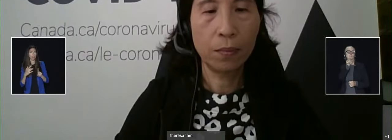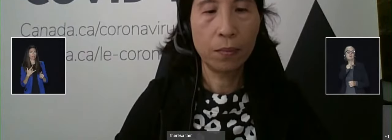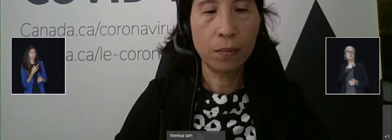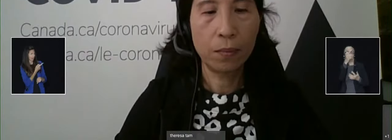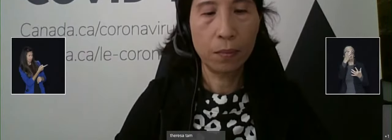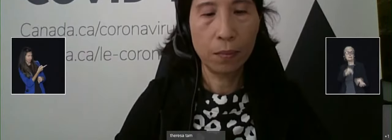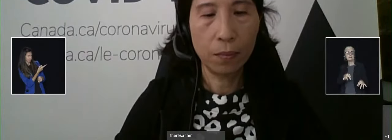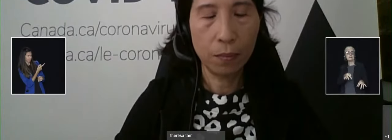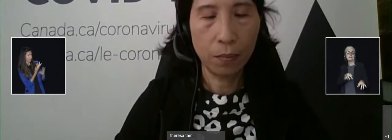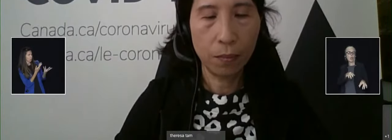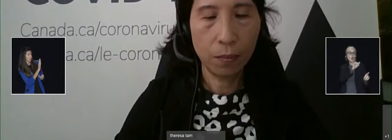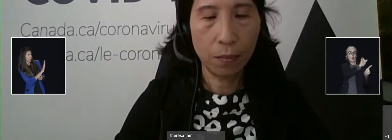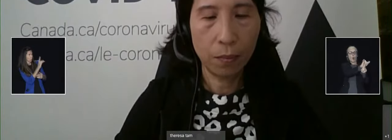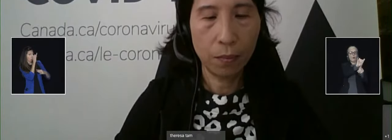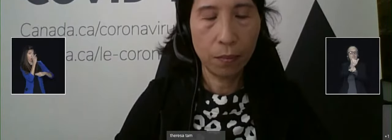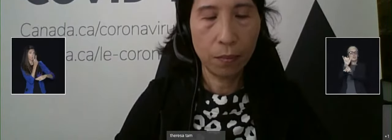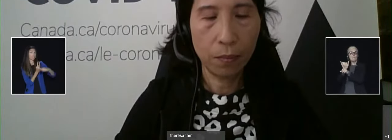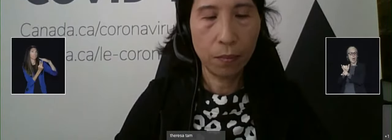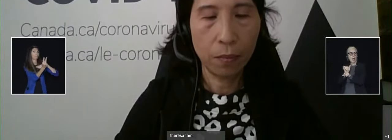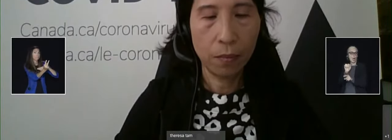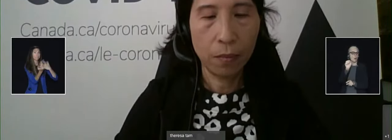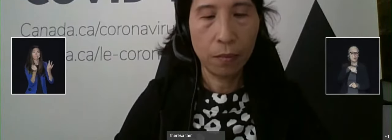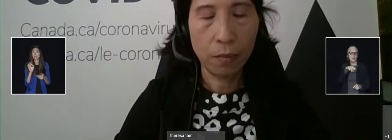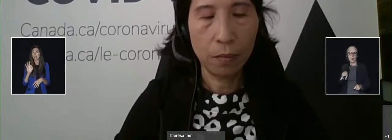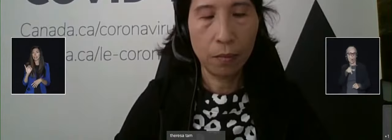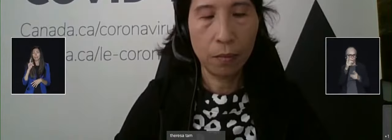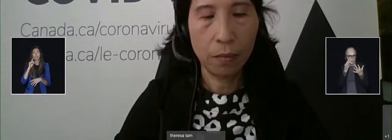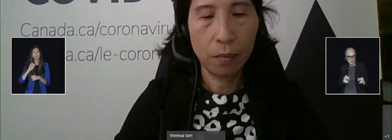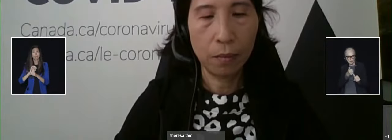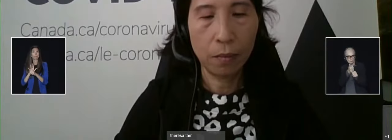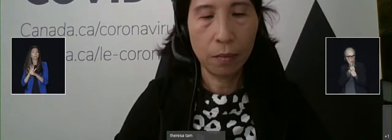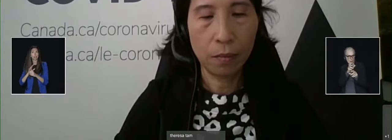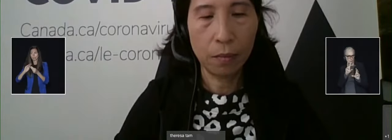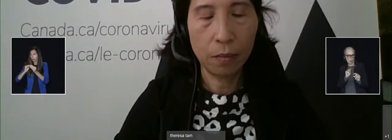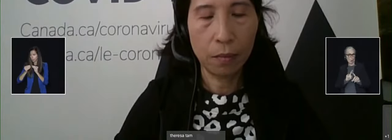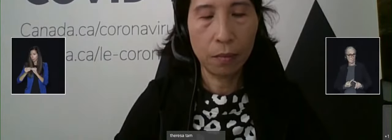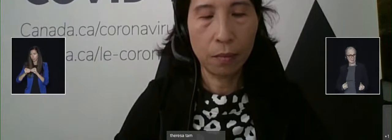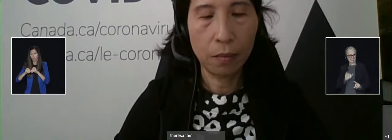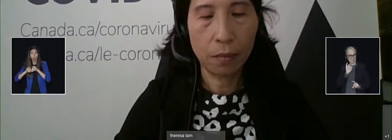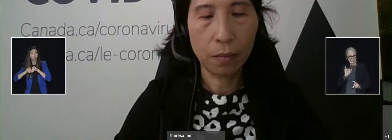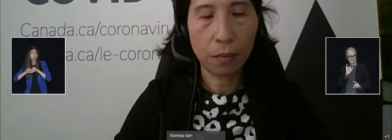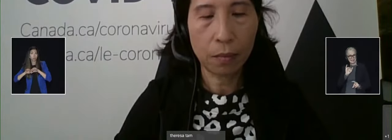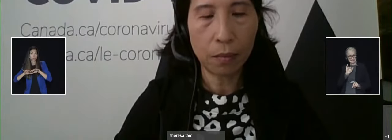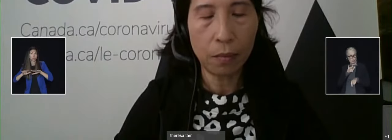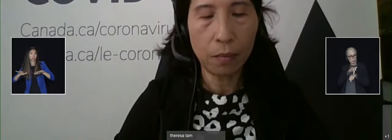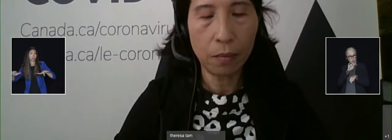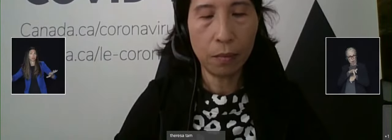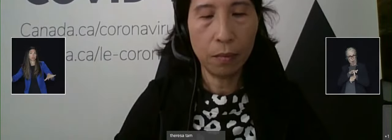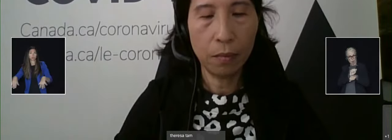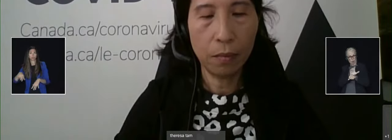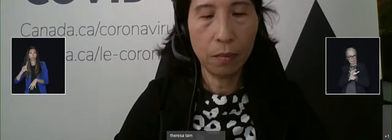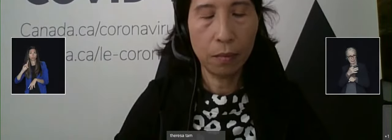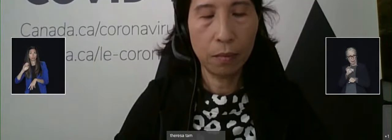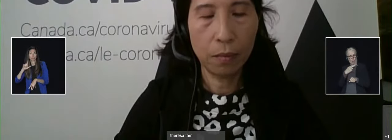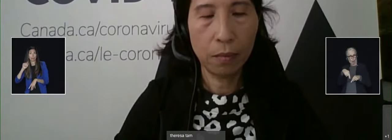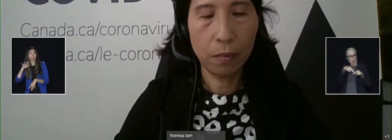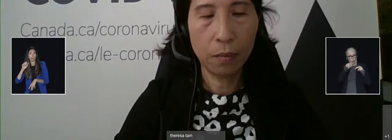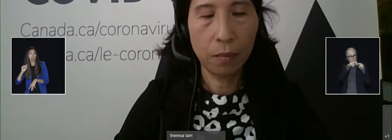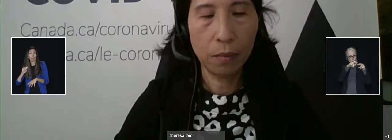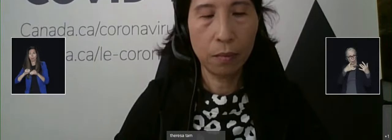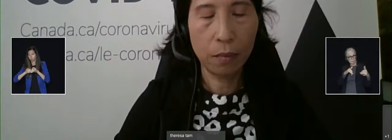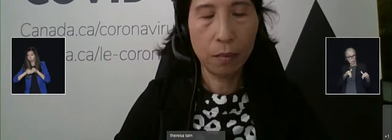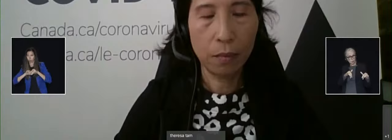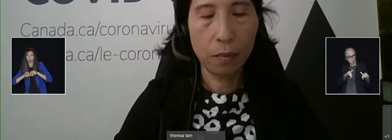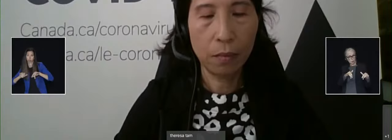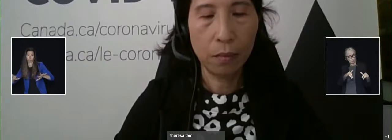do nothing and we continue on this upward trajectory that that's a very real future for Canadians, that we will be rolling